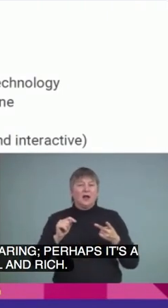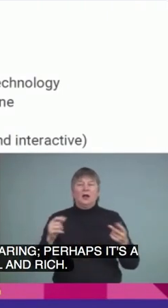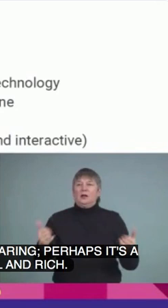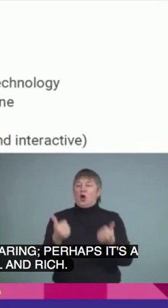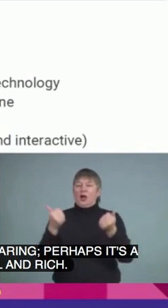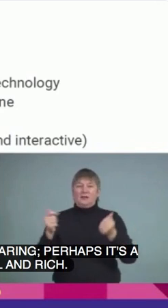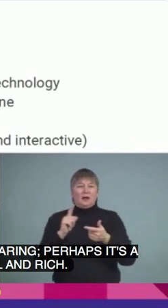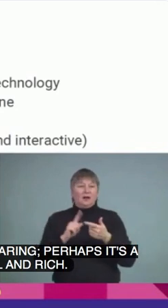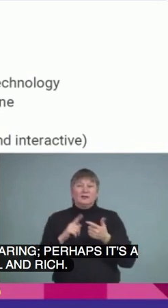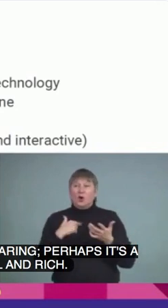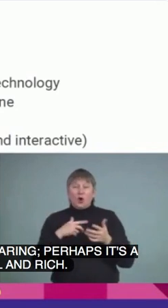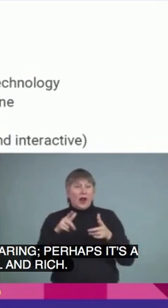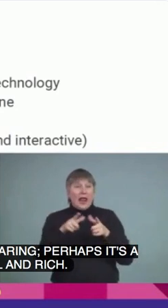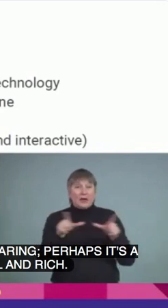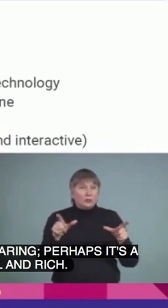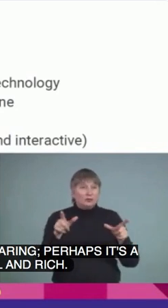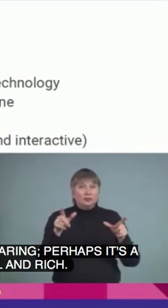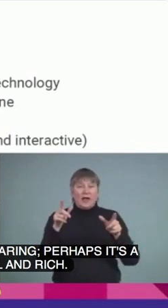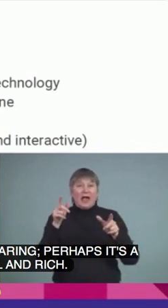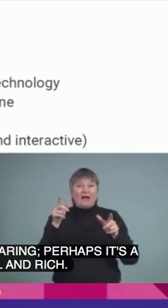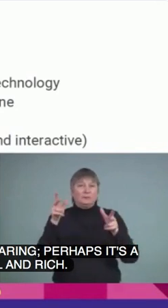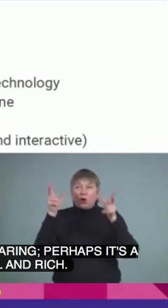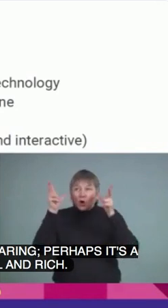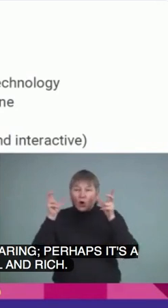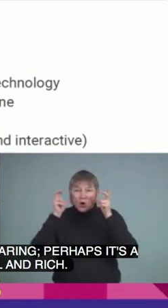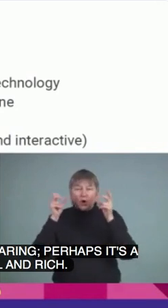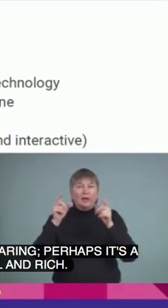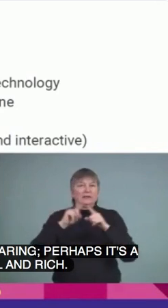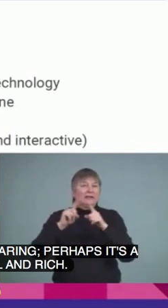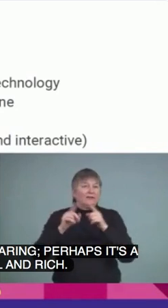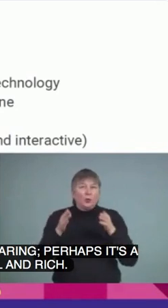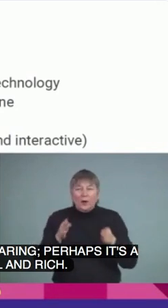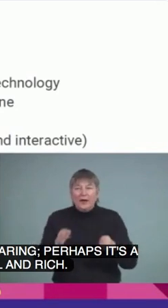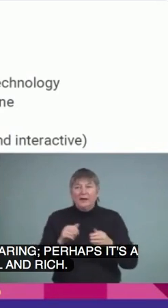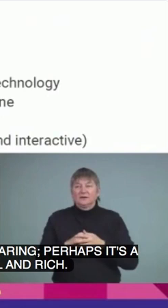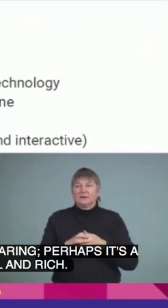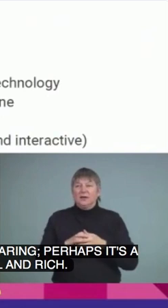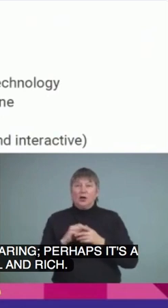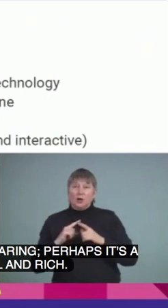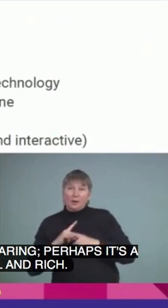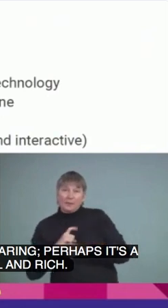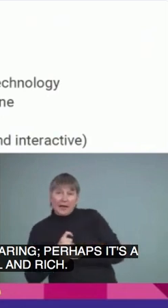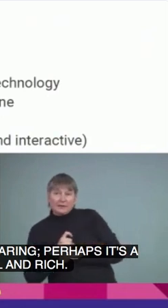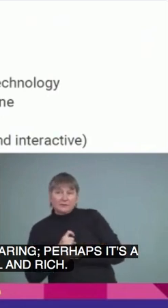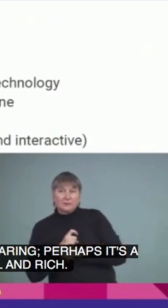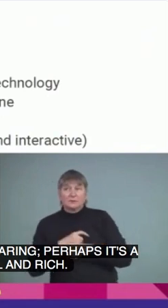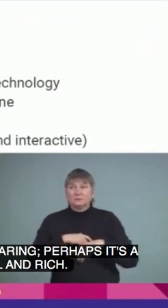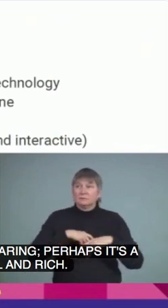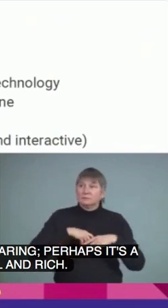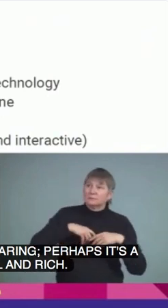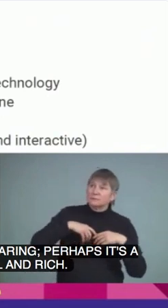heard in many different ways. In its complexity, and in